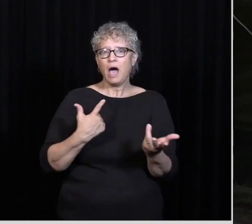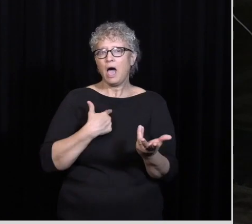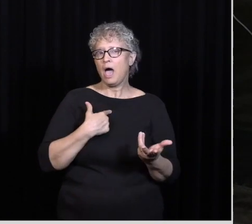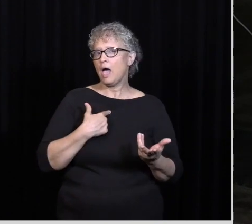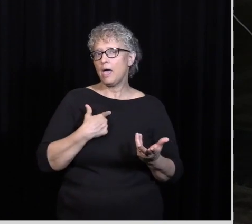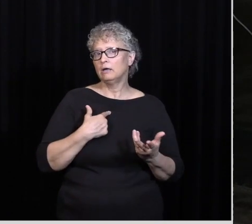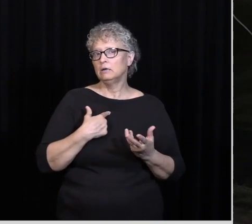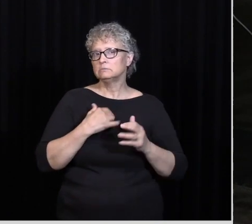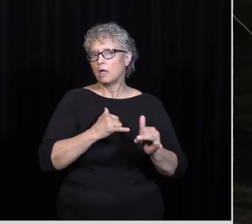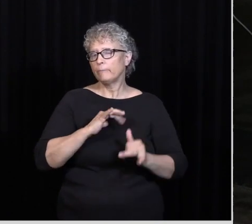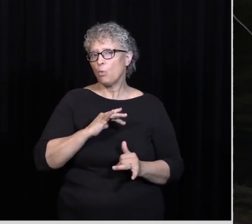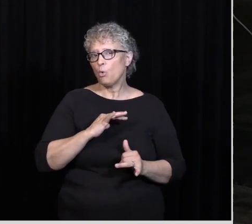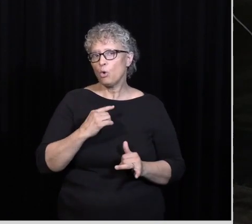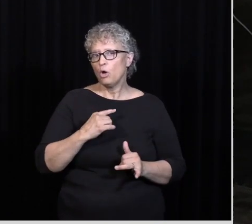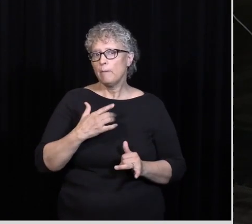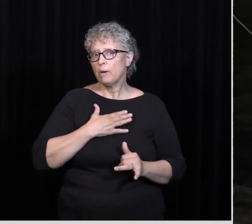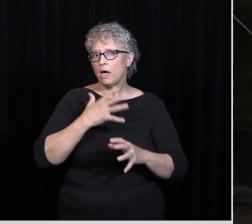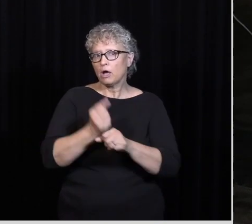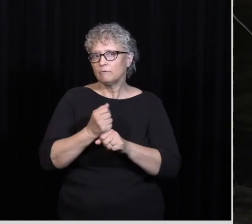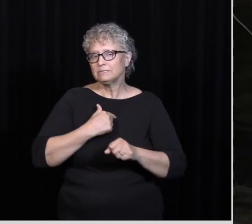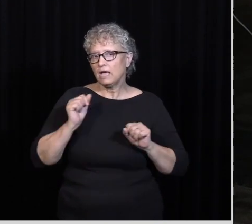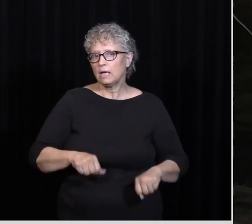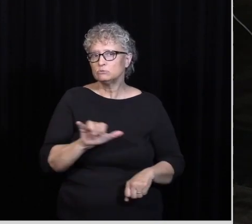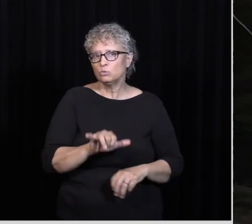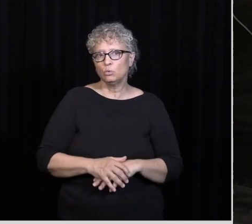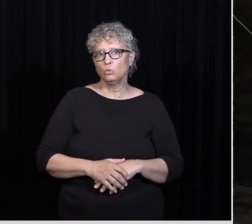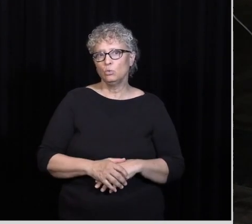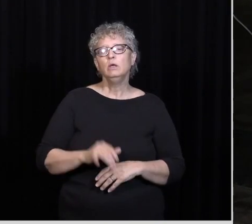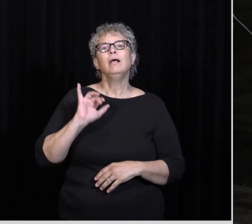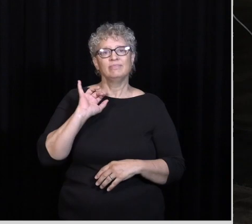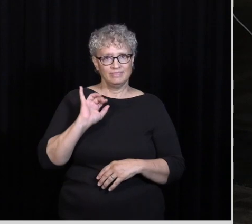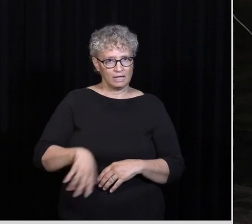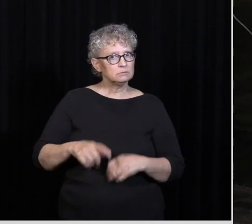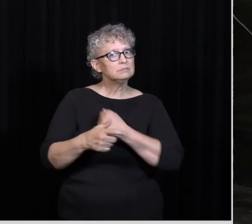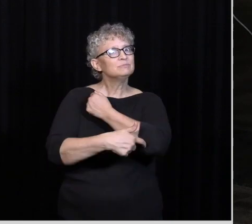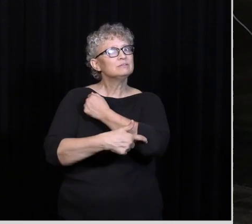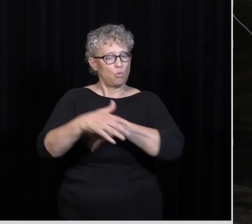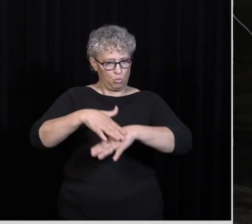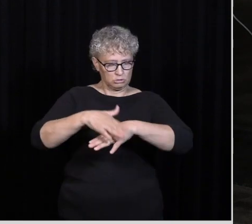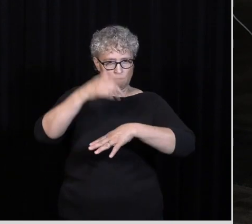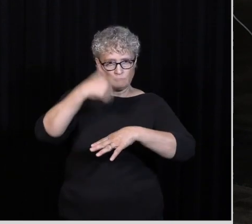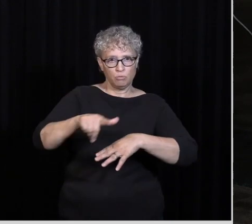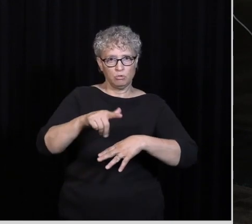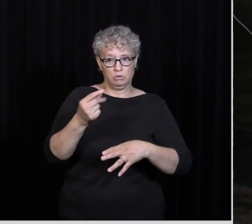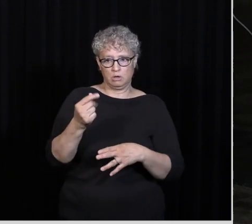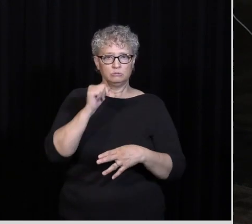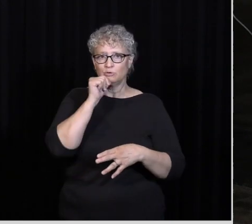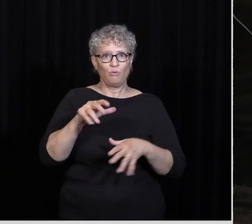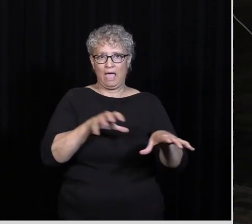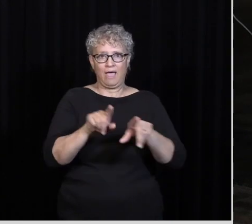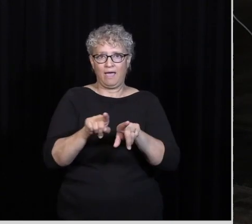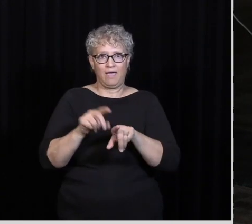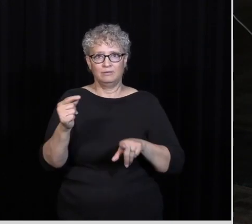as cool Like I could put my confidence in that You know That's the temptation for us Watch out for the dogs Don't act like a dog Third